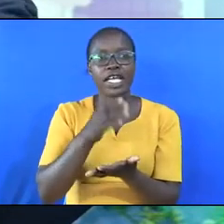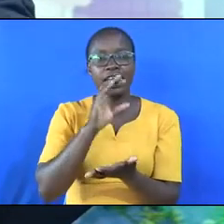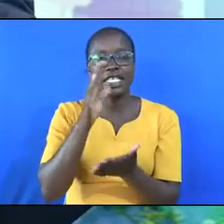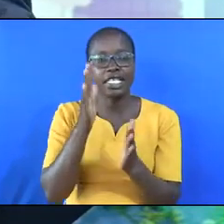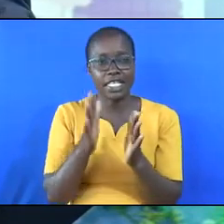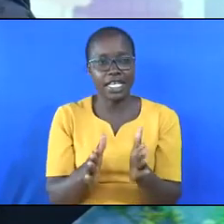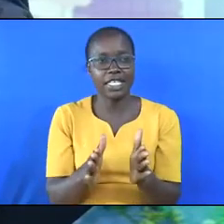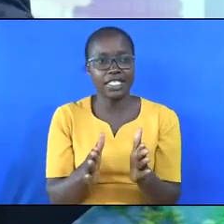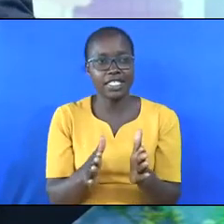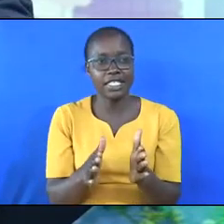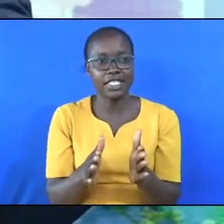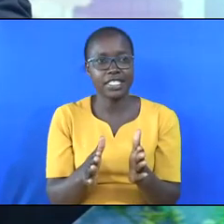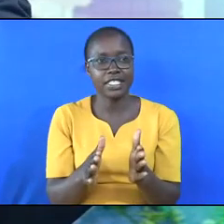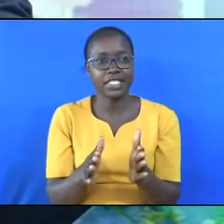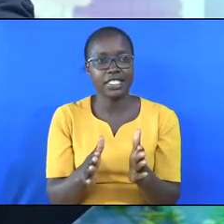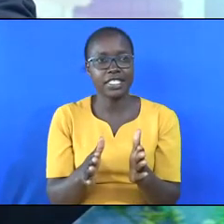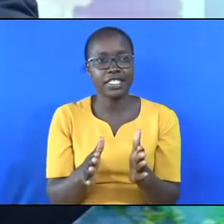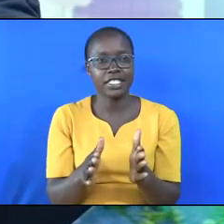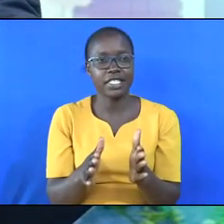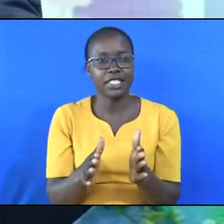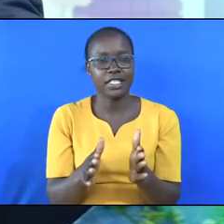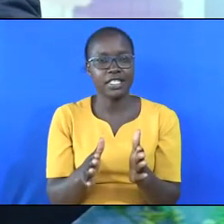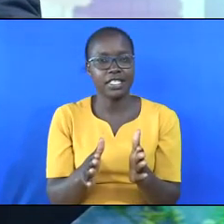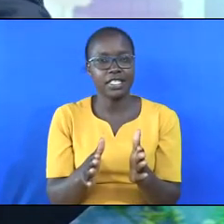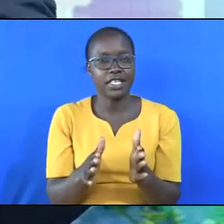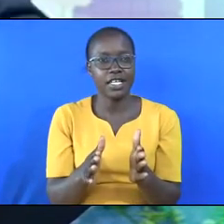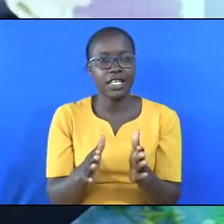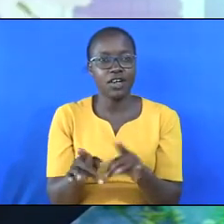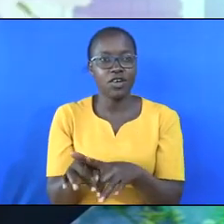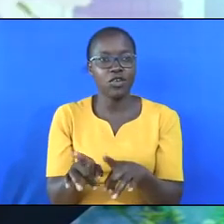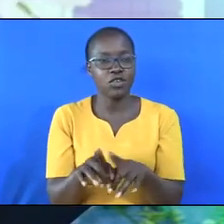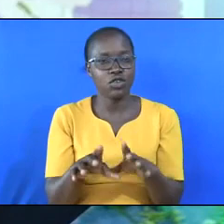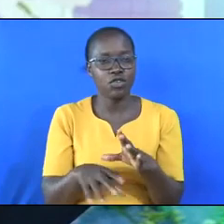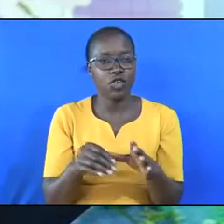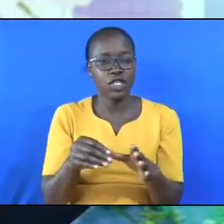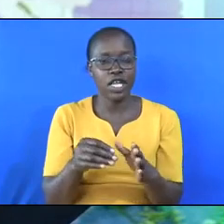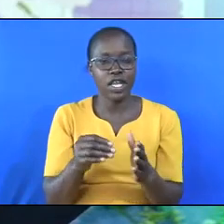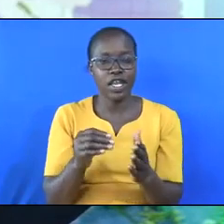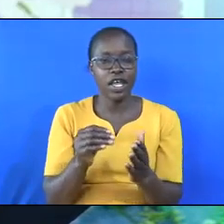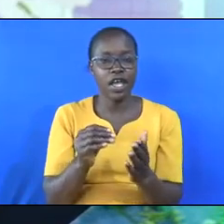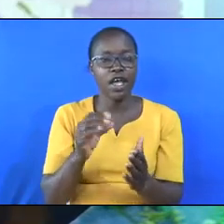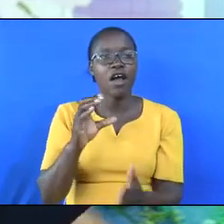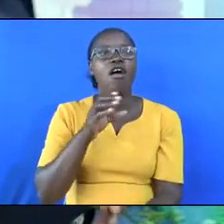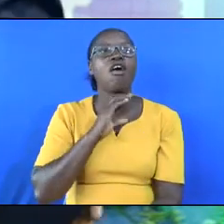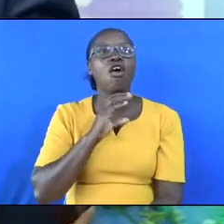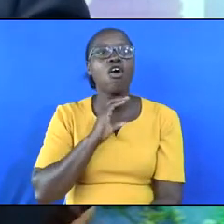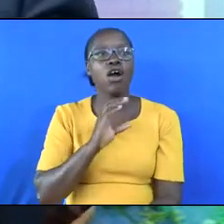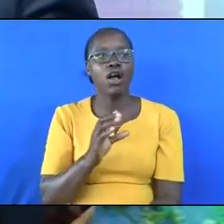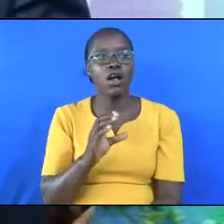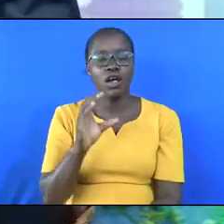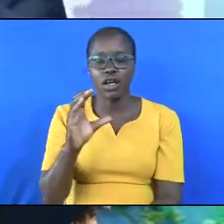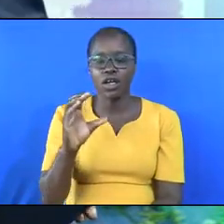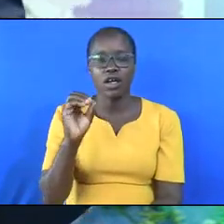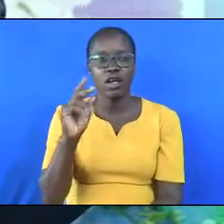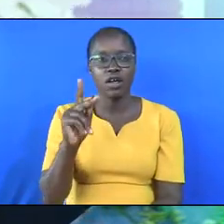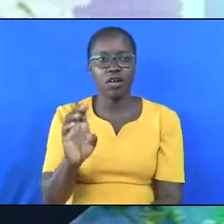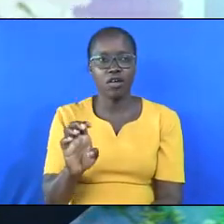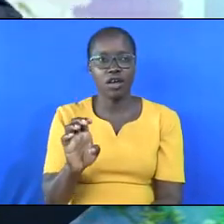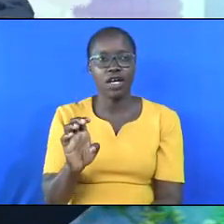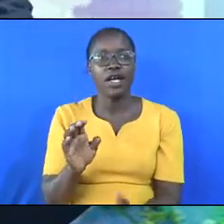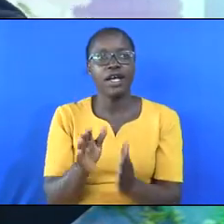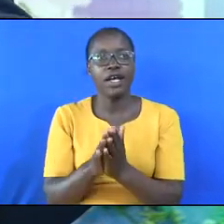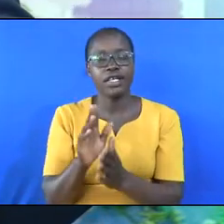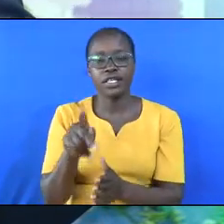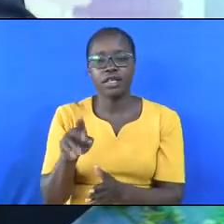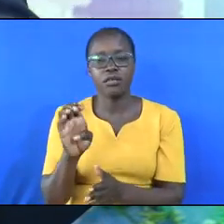You do not need any caffeine in your body. It is also found in Coca-Cola and Pepsi Cola. We need